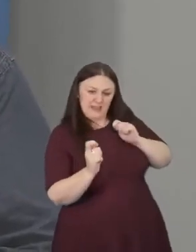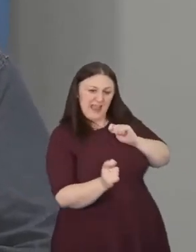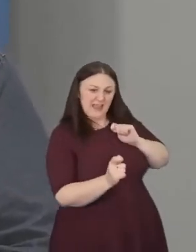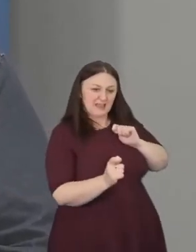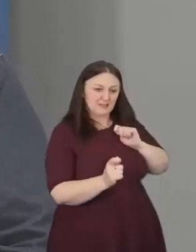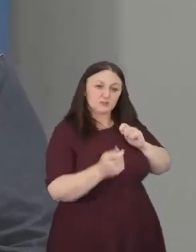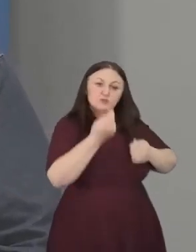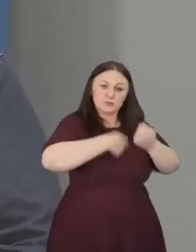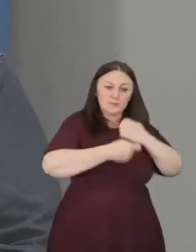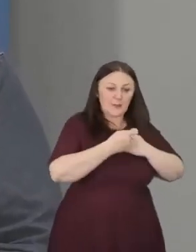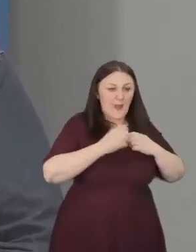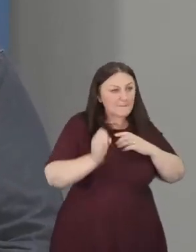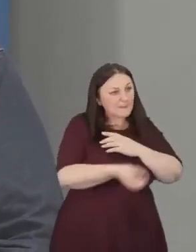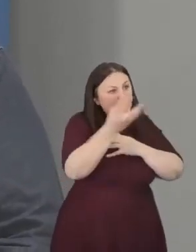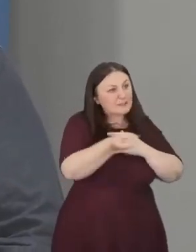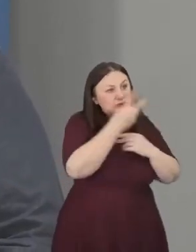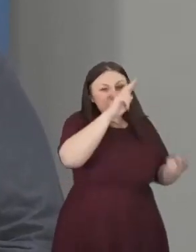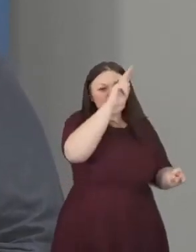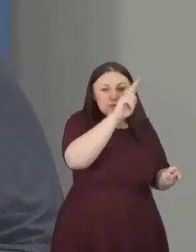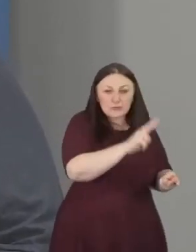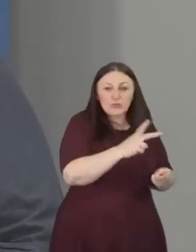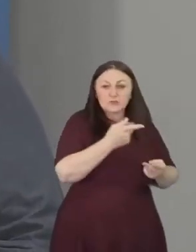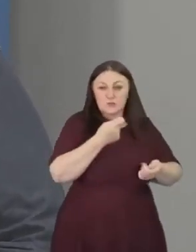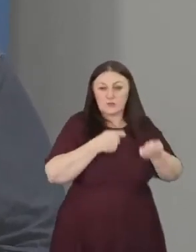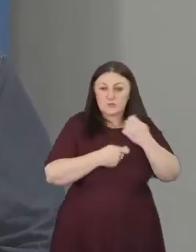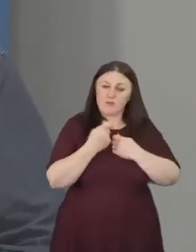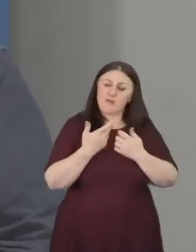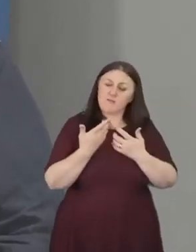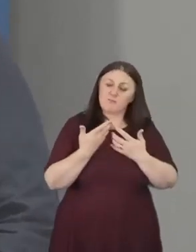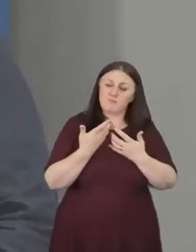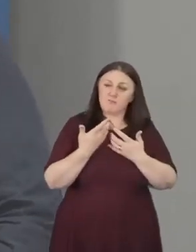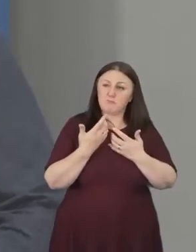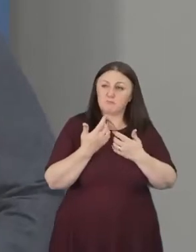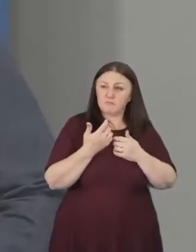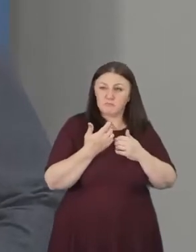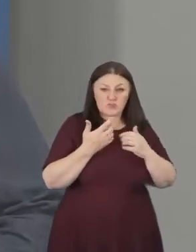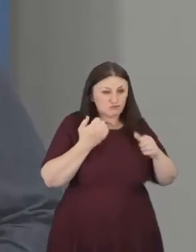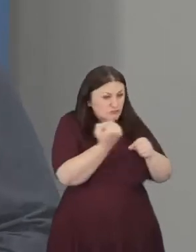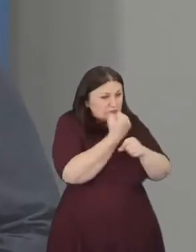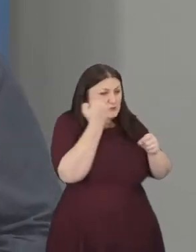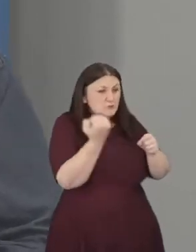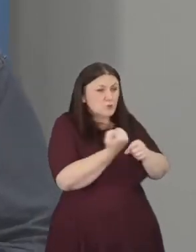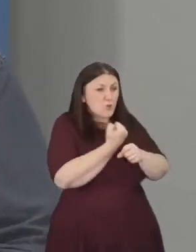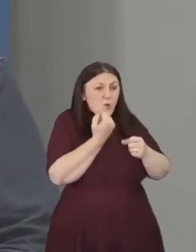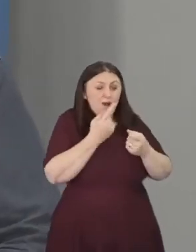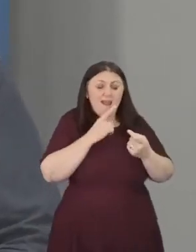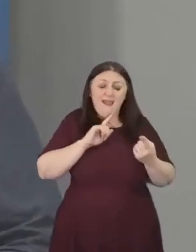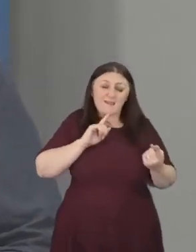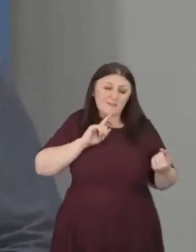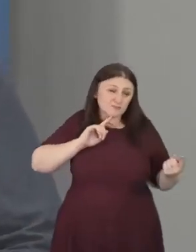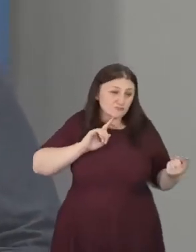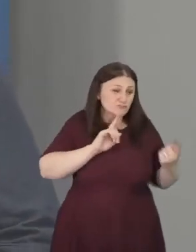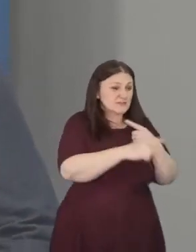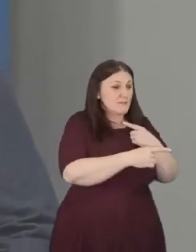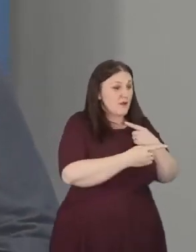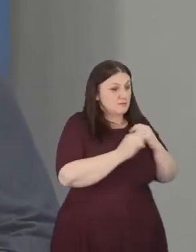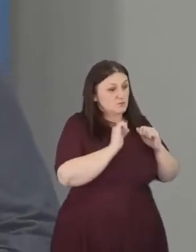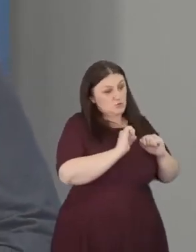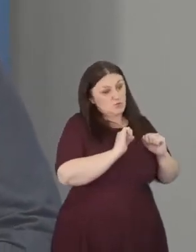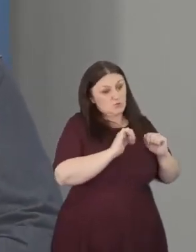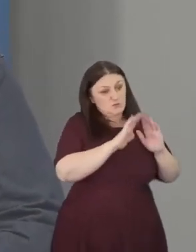seek to do to restore, to respond to the world in need.